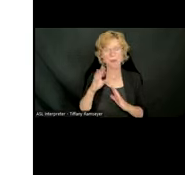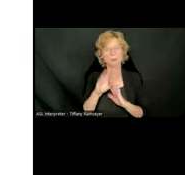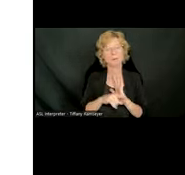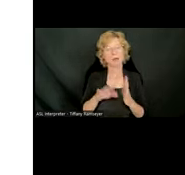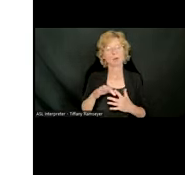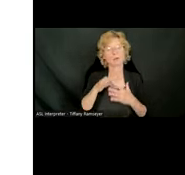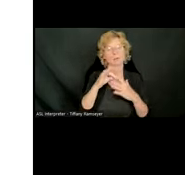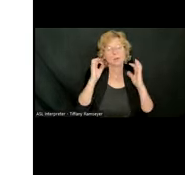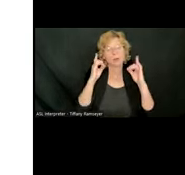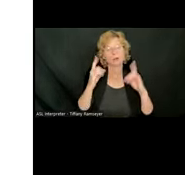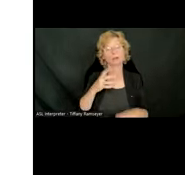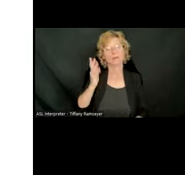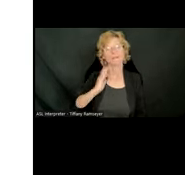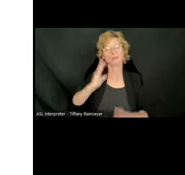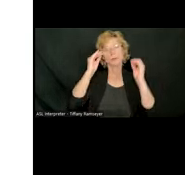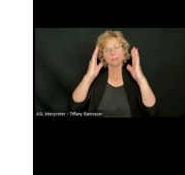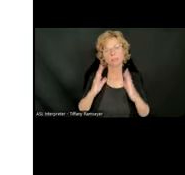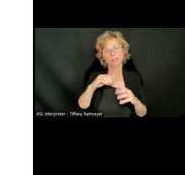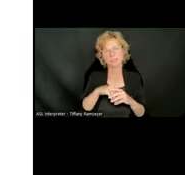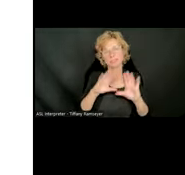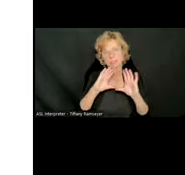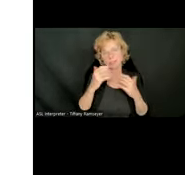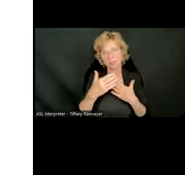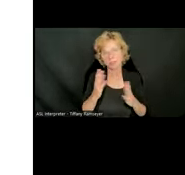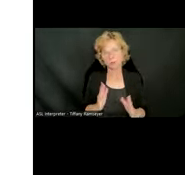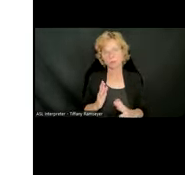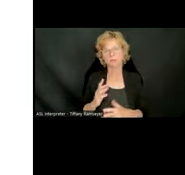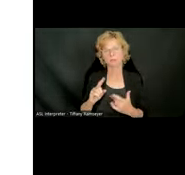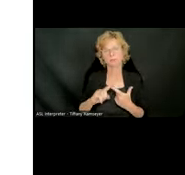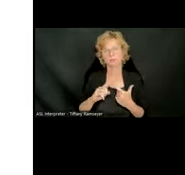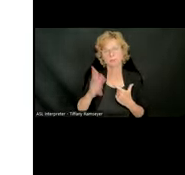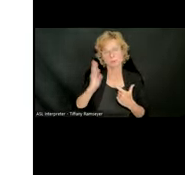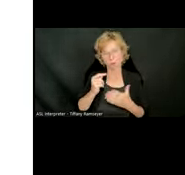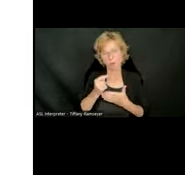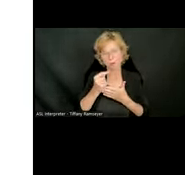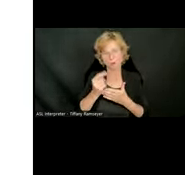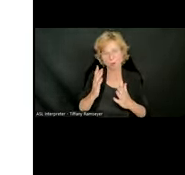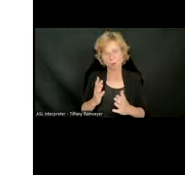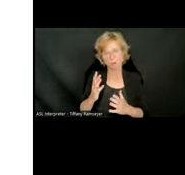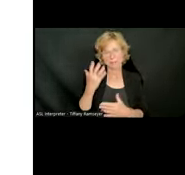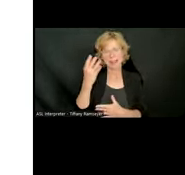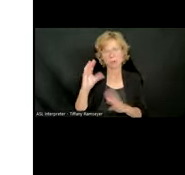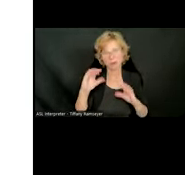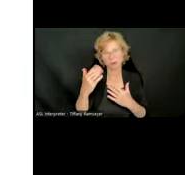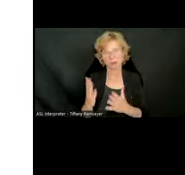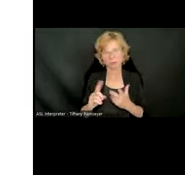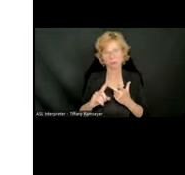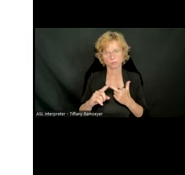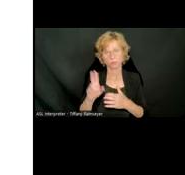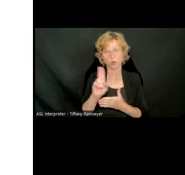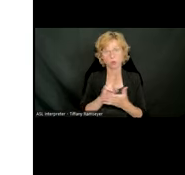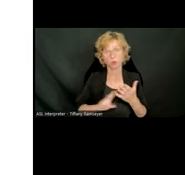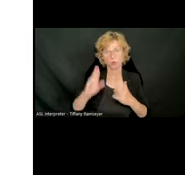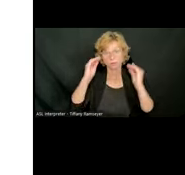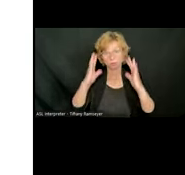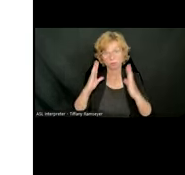former teacher in the classroom, a former therapist outside of the classroom, and a university professor. I have been with Benetech